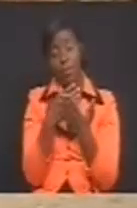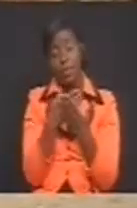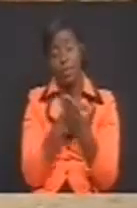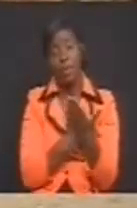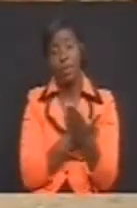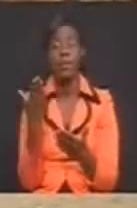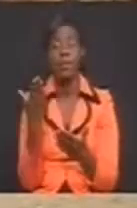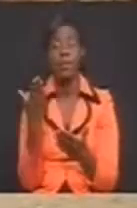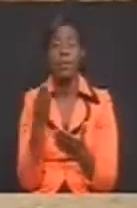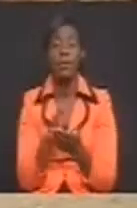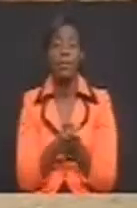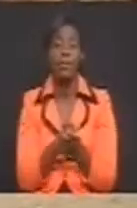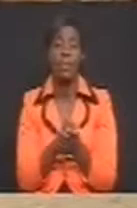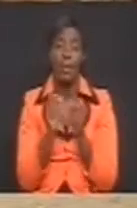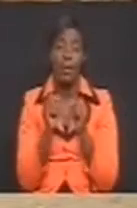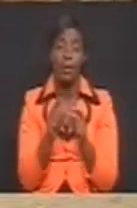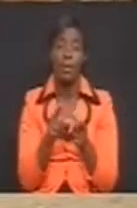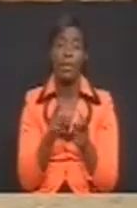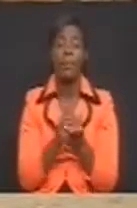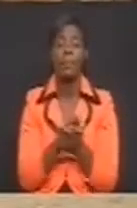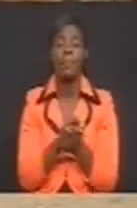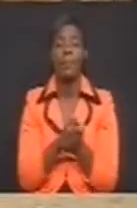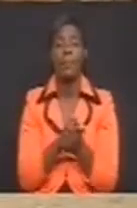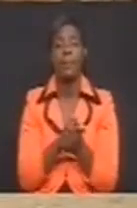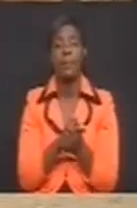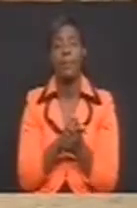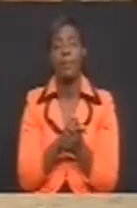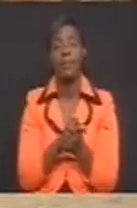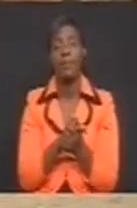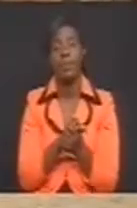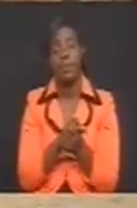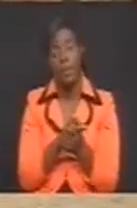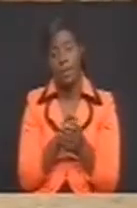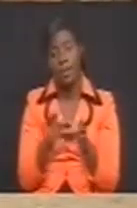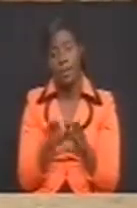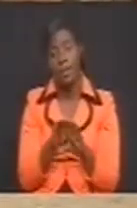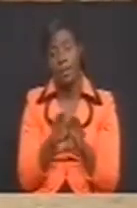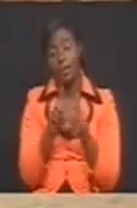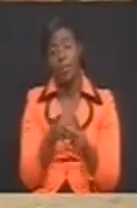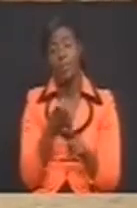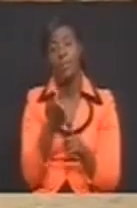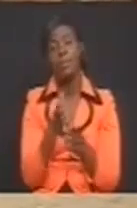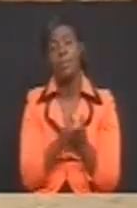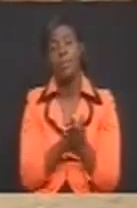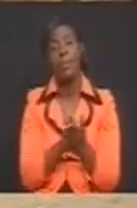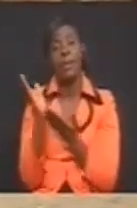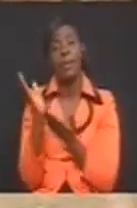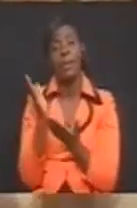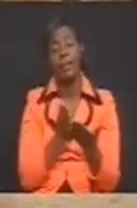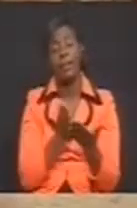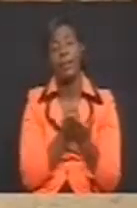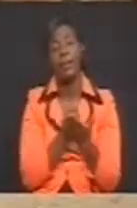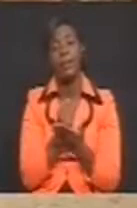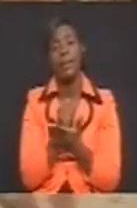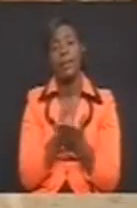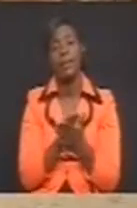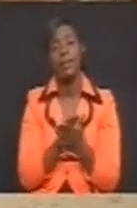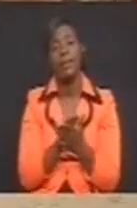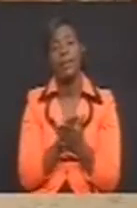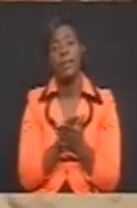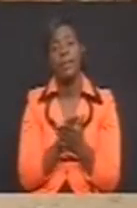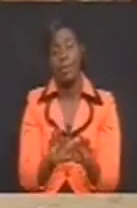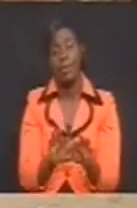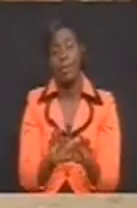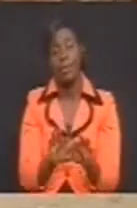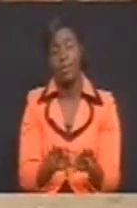in the area, the very same people are supposed to benefit. The thing is, they need to improve their lives or